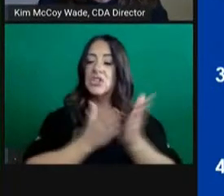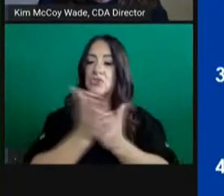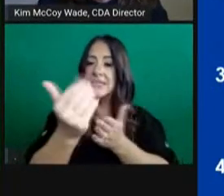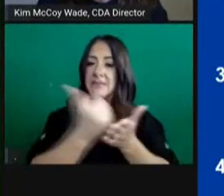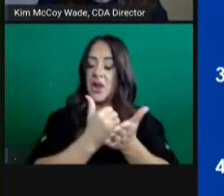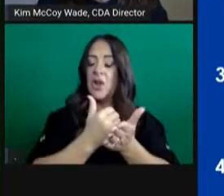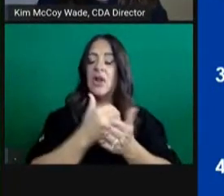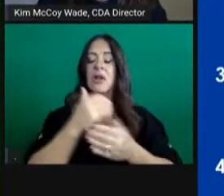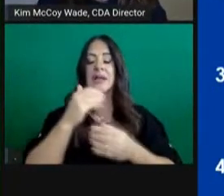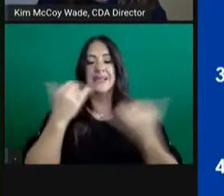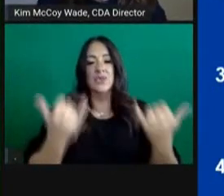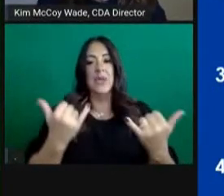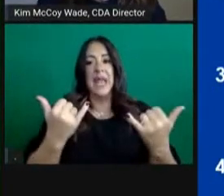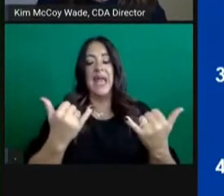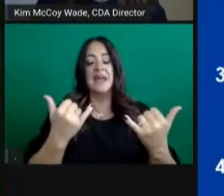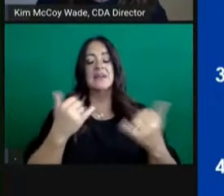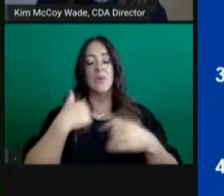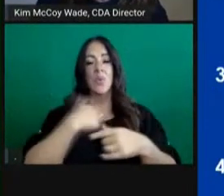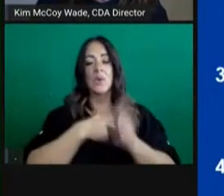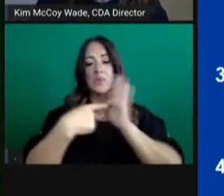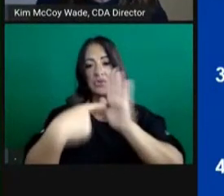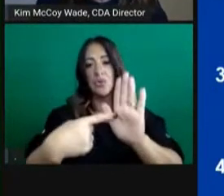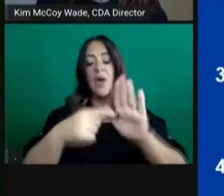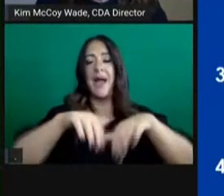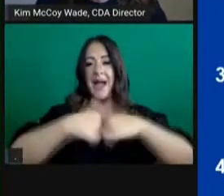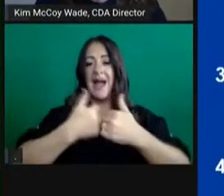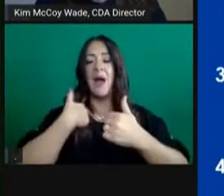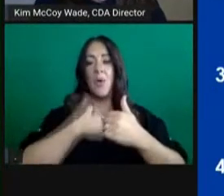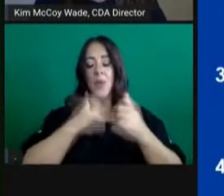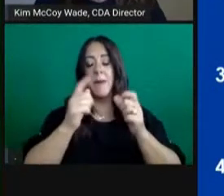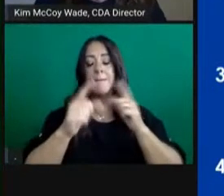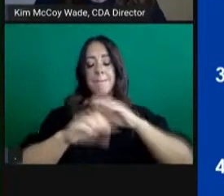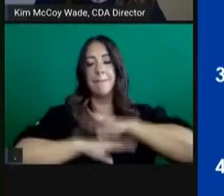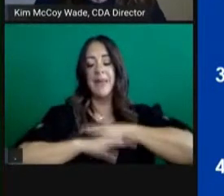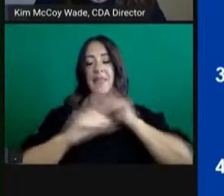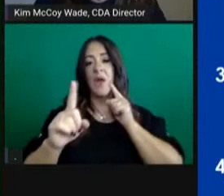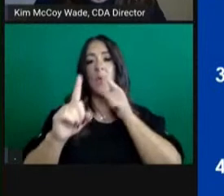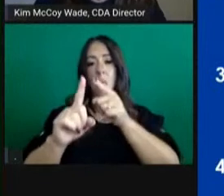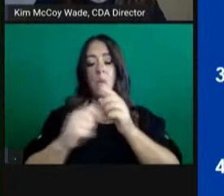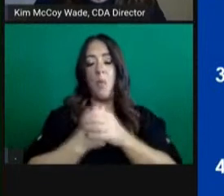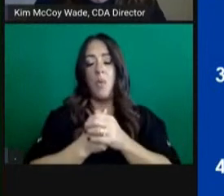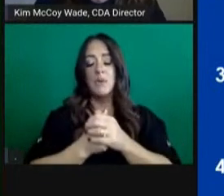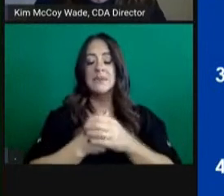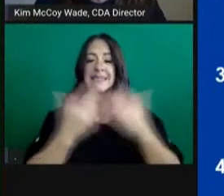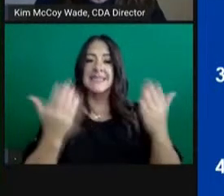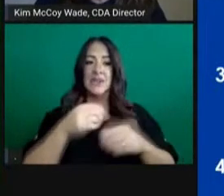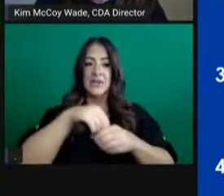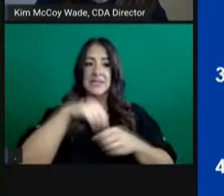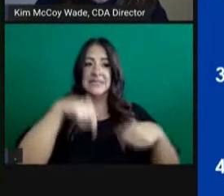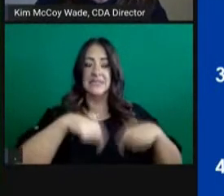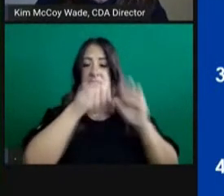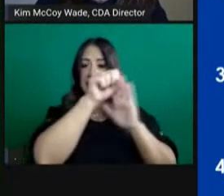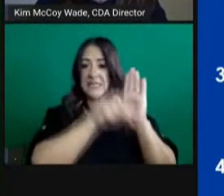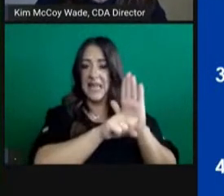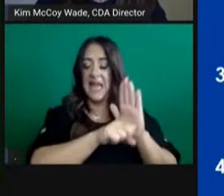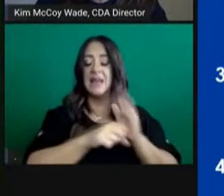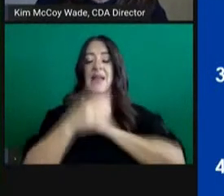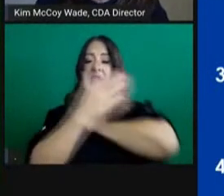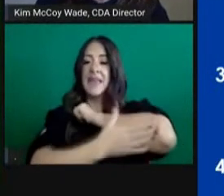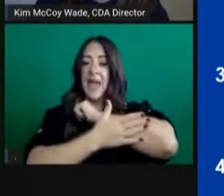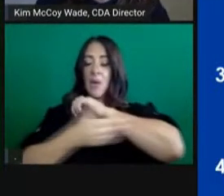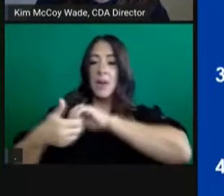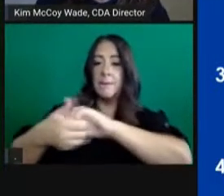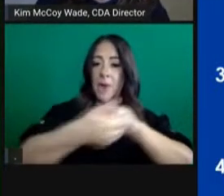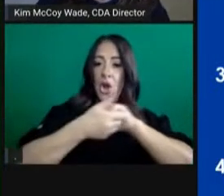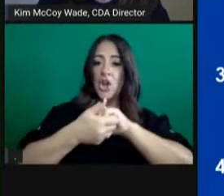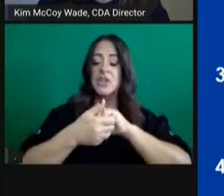today is one step in that effort to make more information clear from the state, from your hospital partners, from your county partners, so that people